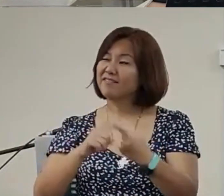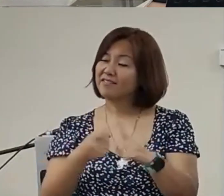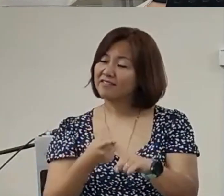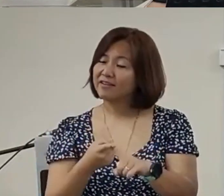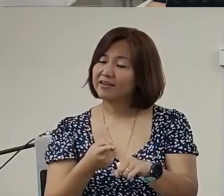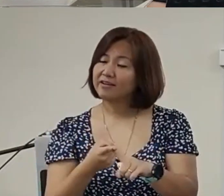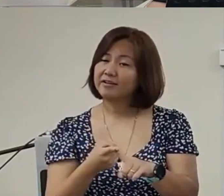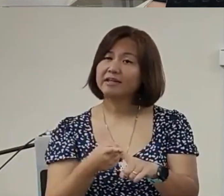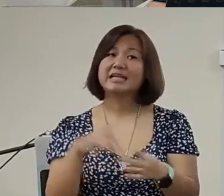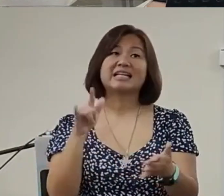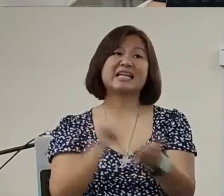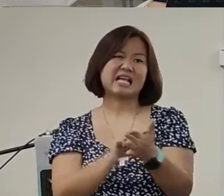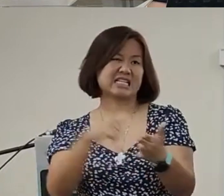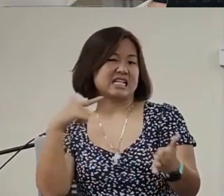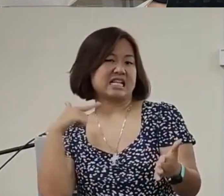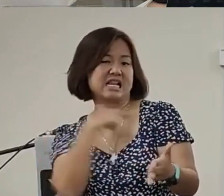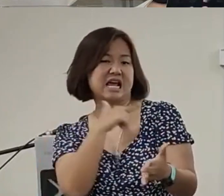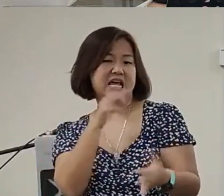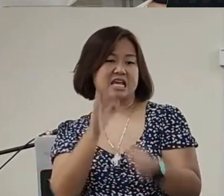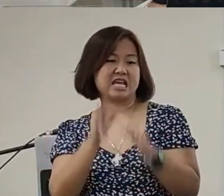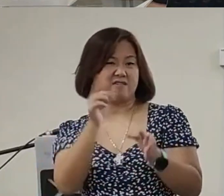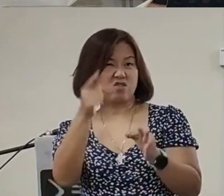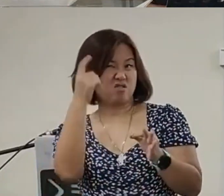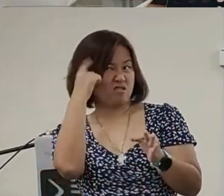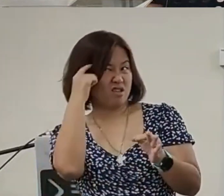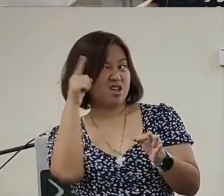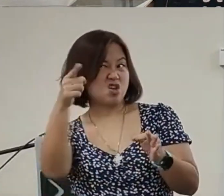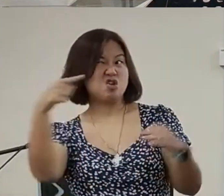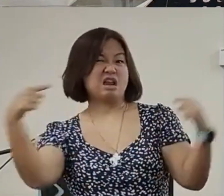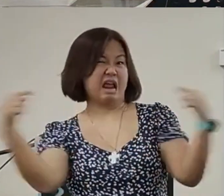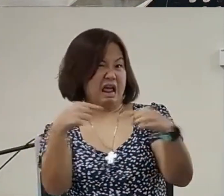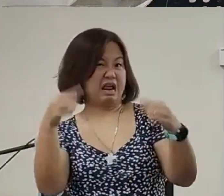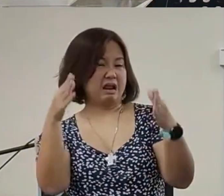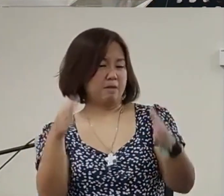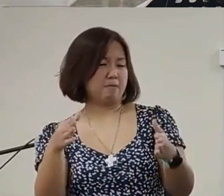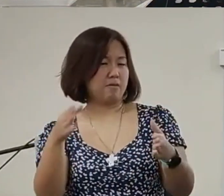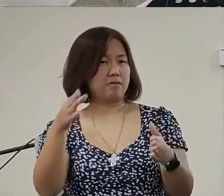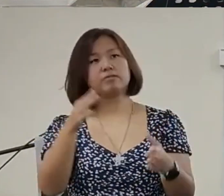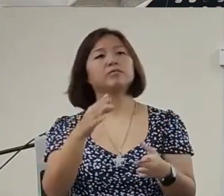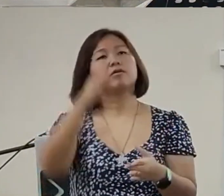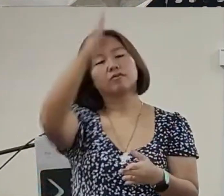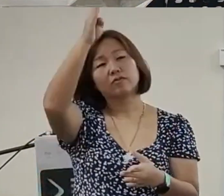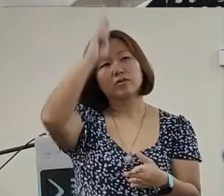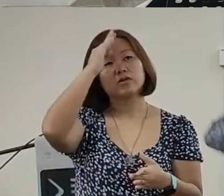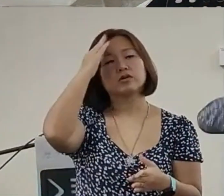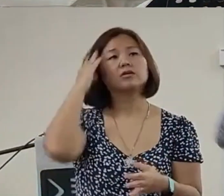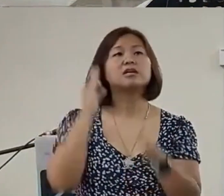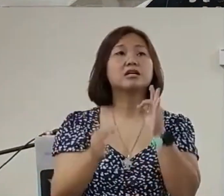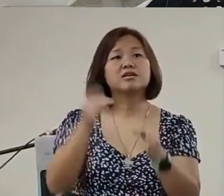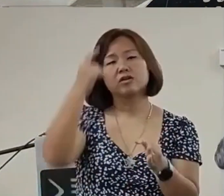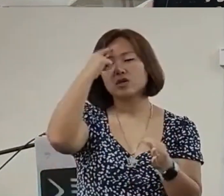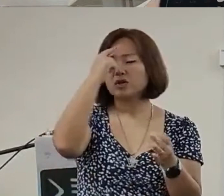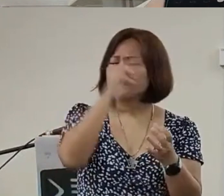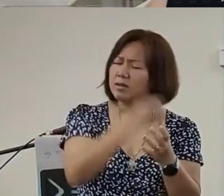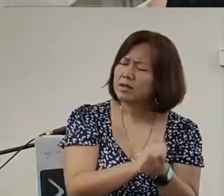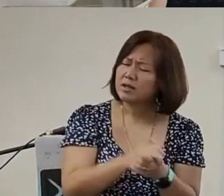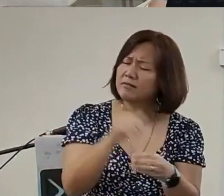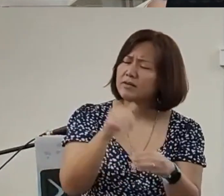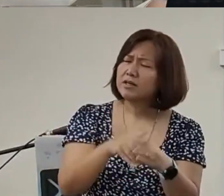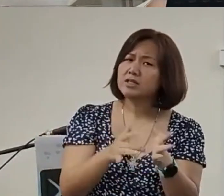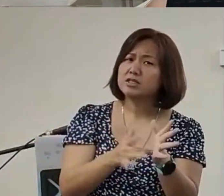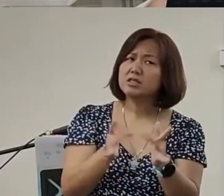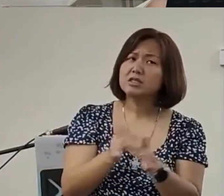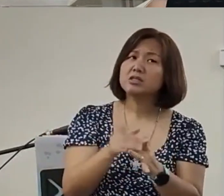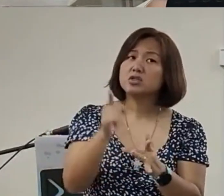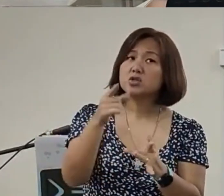God that's a lie from Satan you are not God's enemy you believe in Jesus you become a friend of God